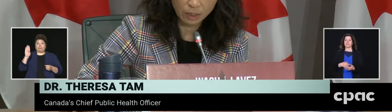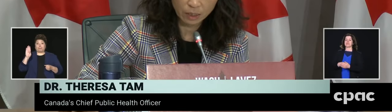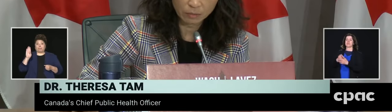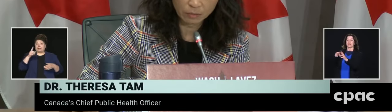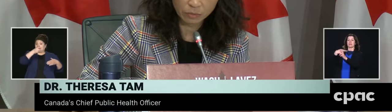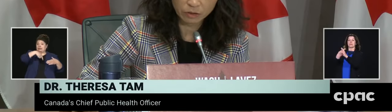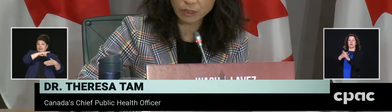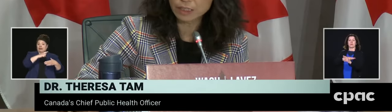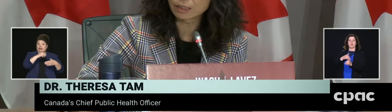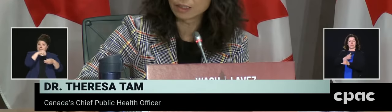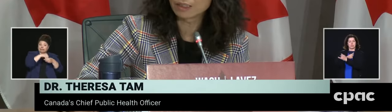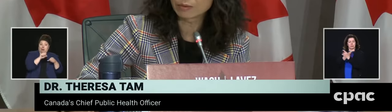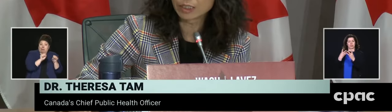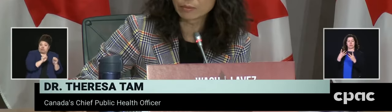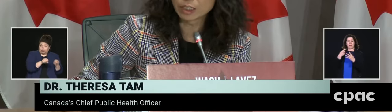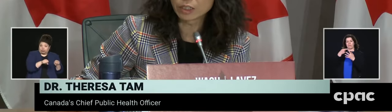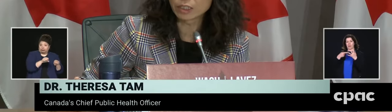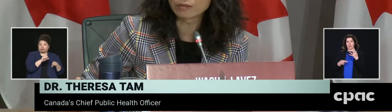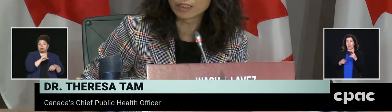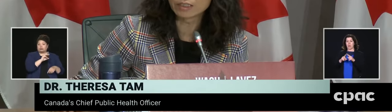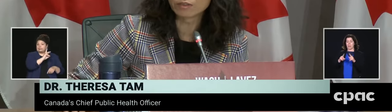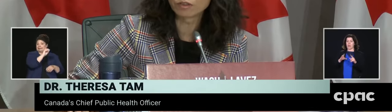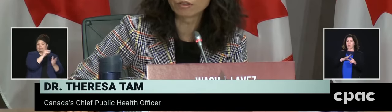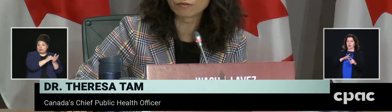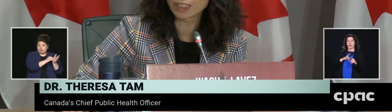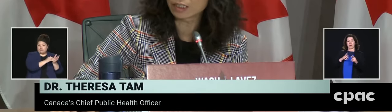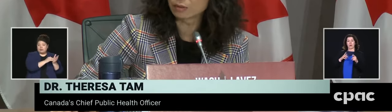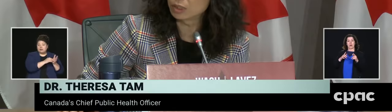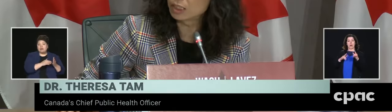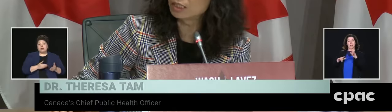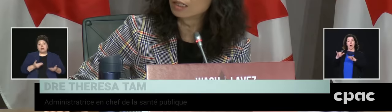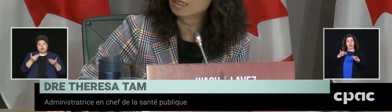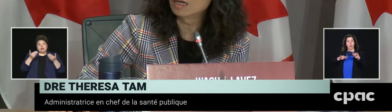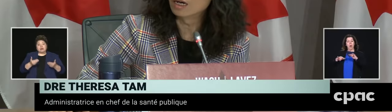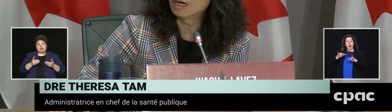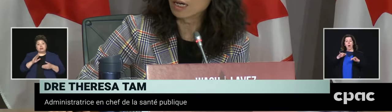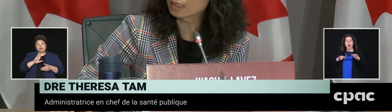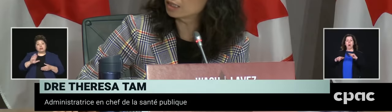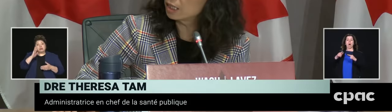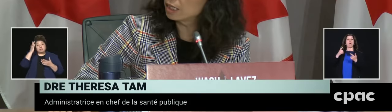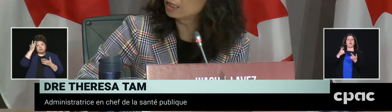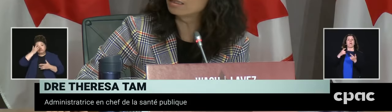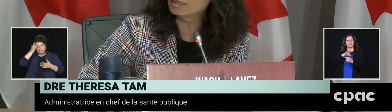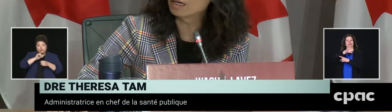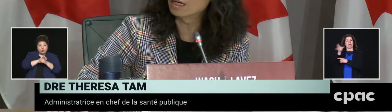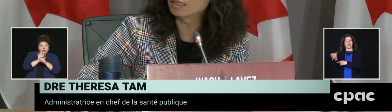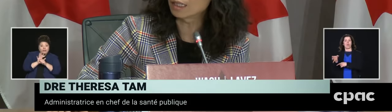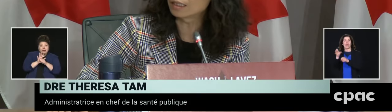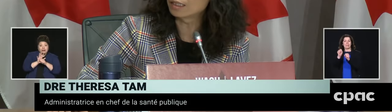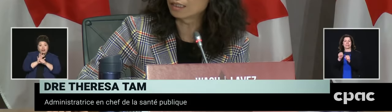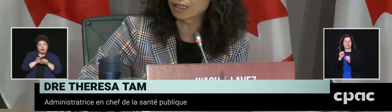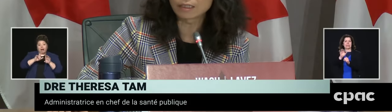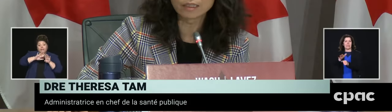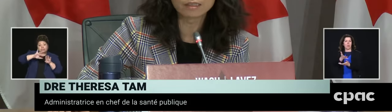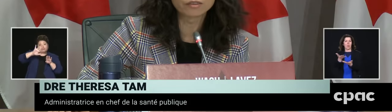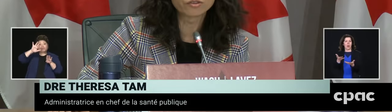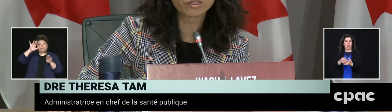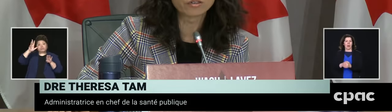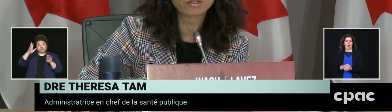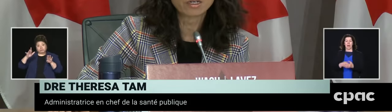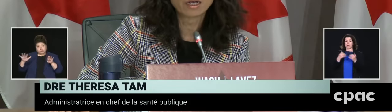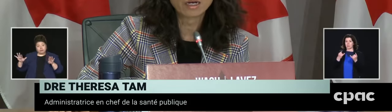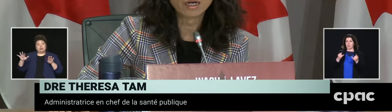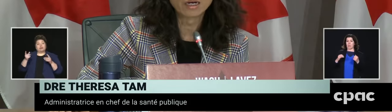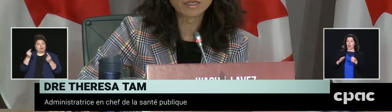you progress in this epidemic curve is to flexibly escalate testing as needed.